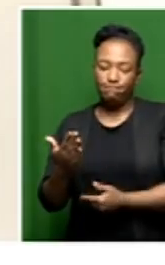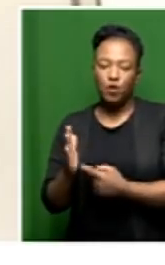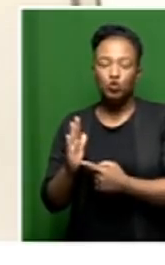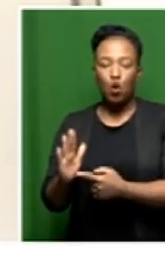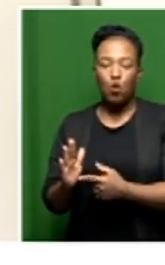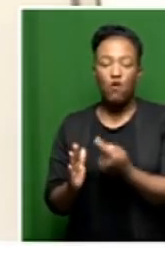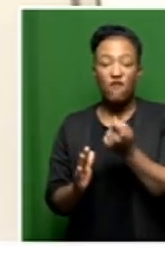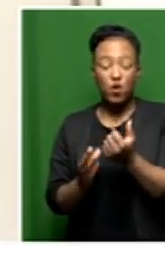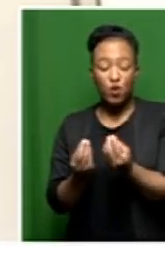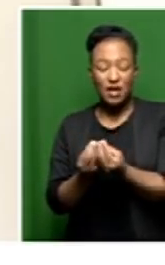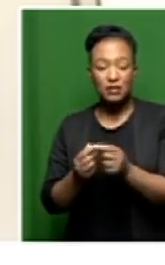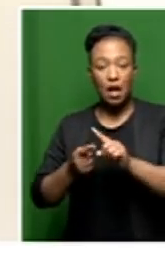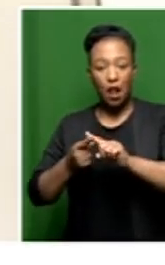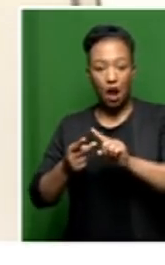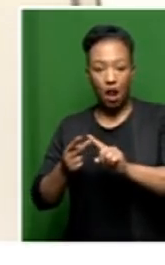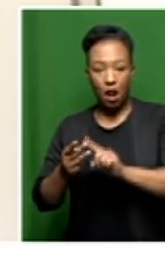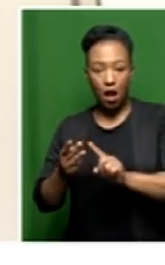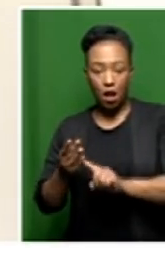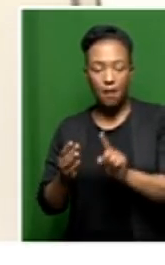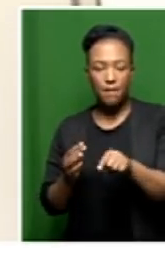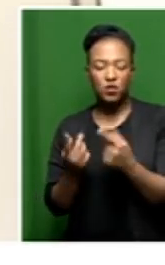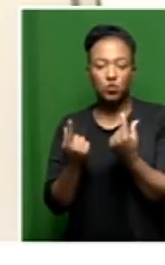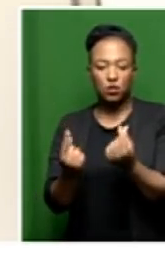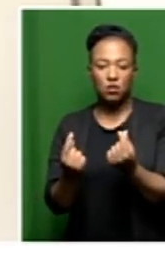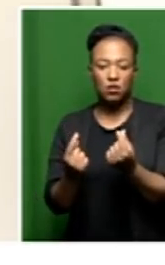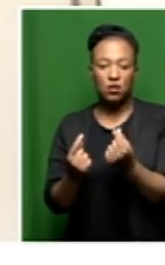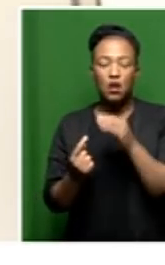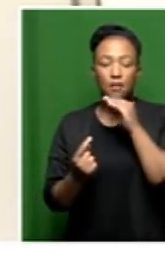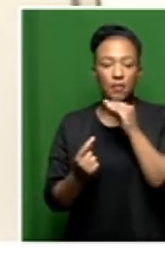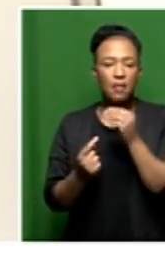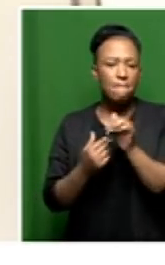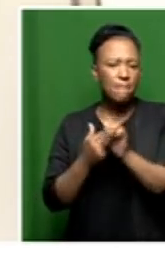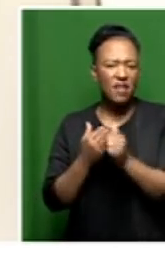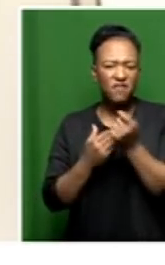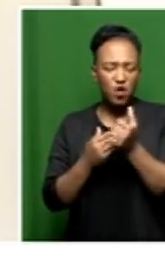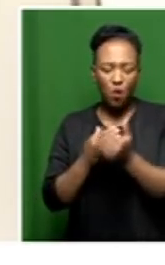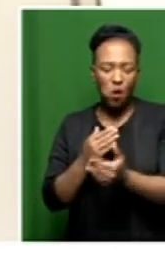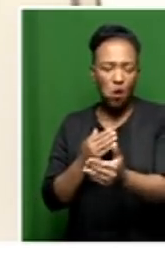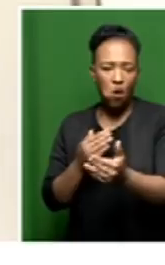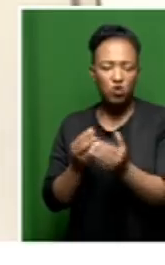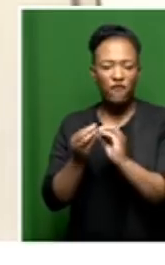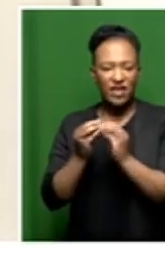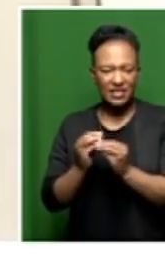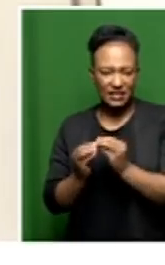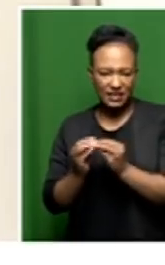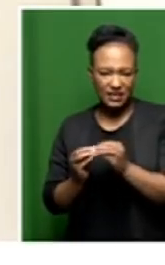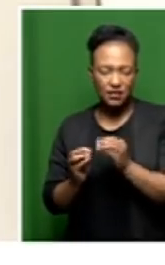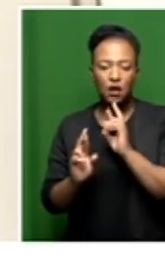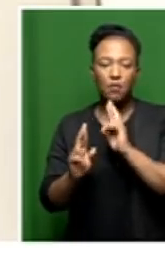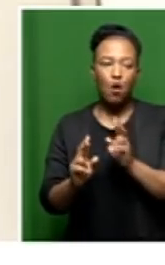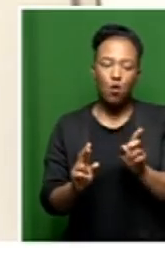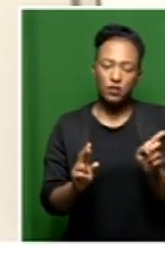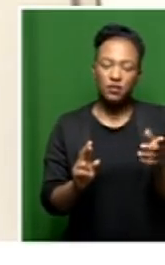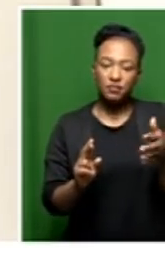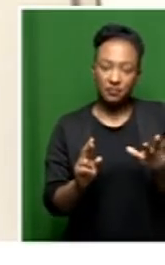addressed and therefore we will have some few months in tying down those issues. And I think in the report,